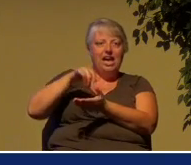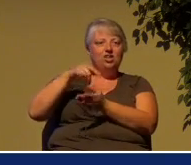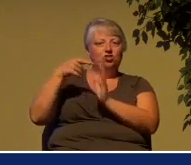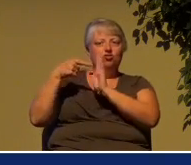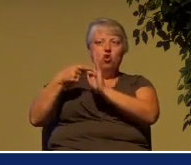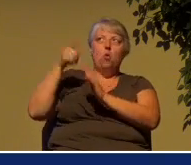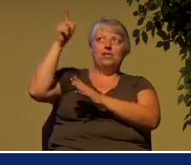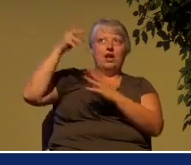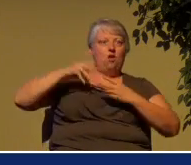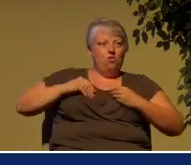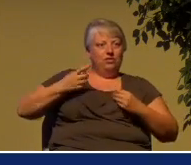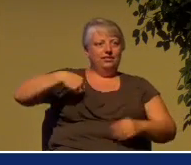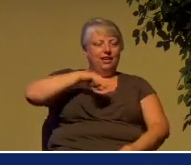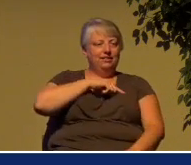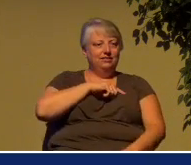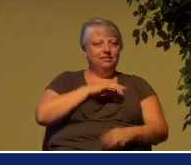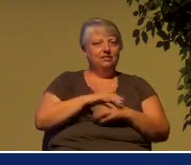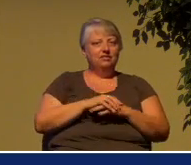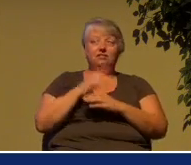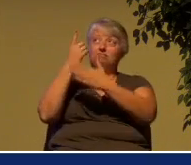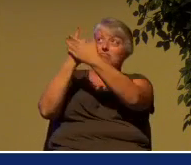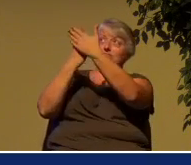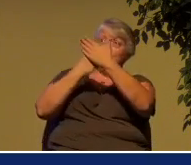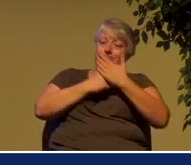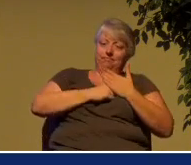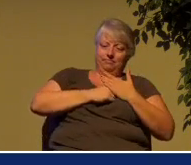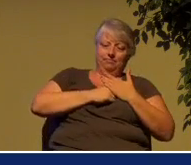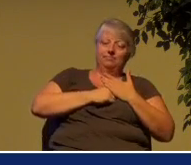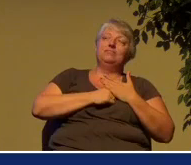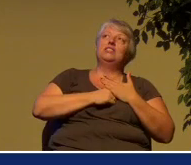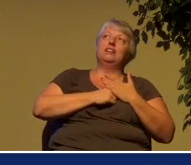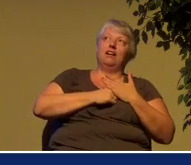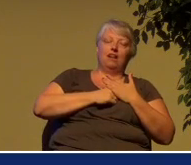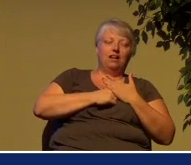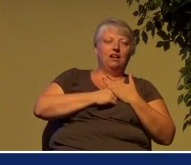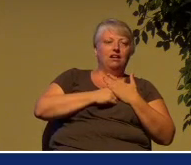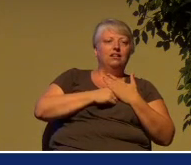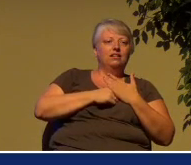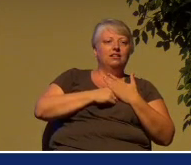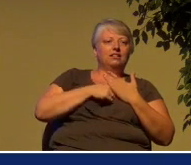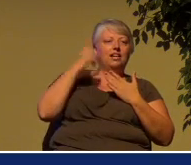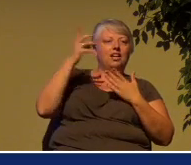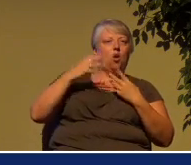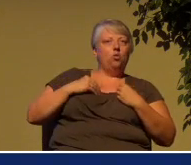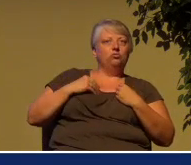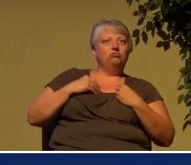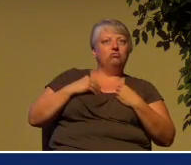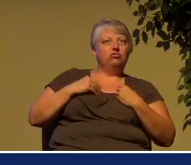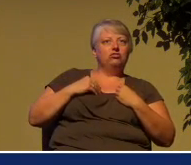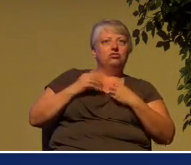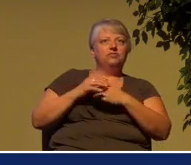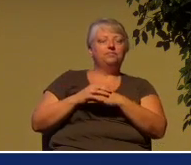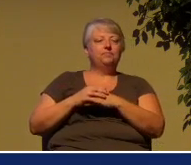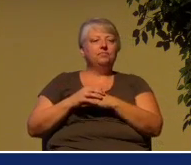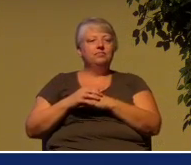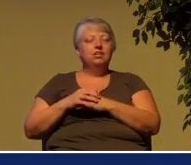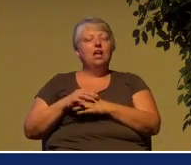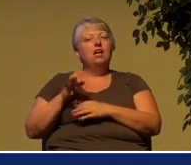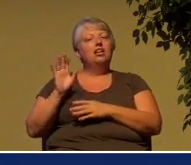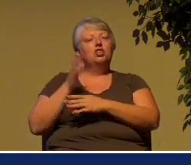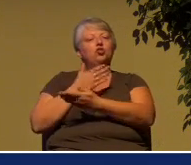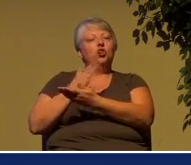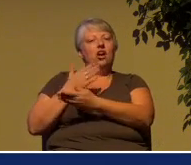Christian. He says, you are mine, you belong to me. That's why Roberta's song earlier is so powerful.